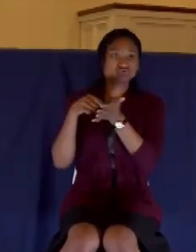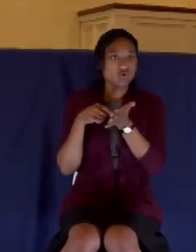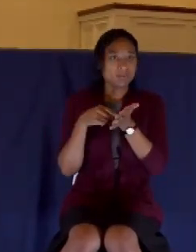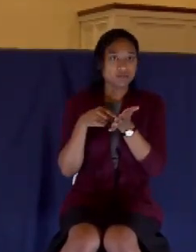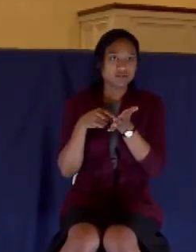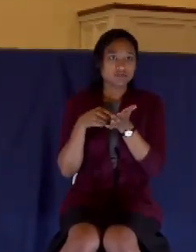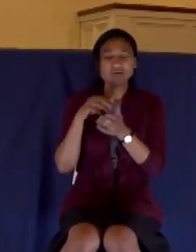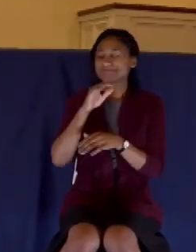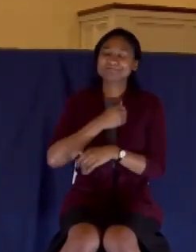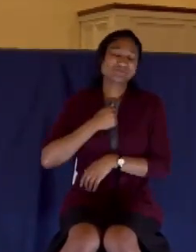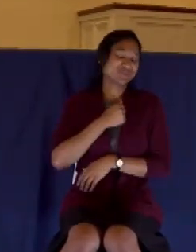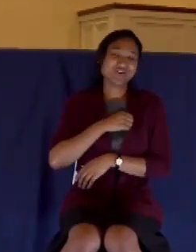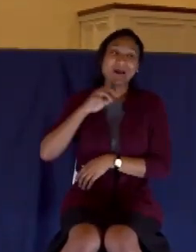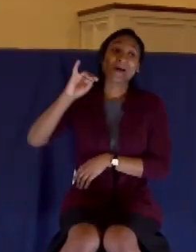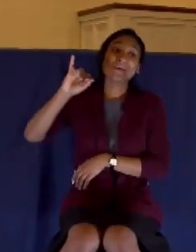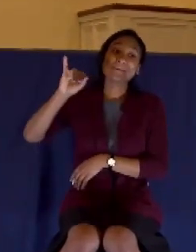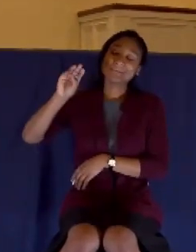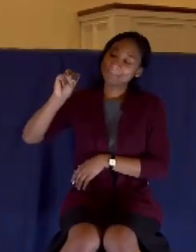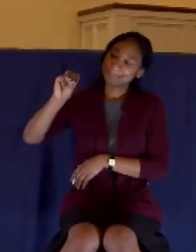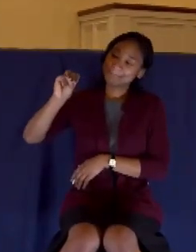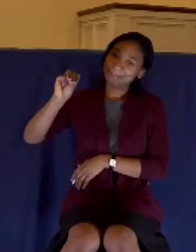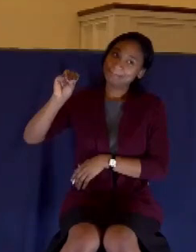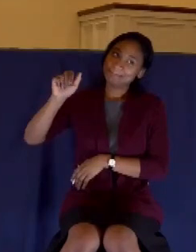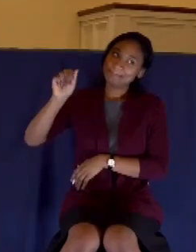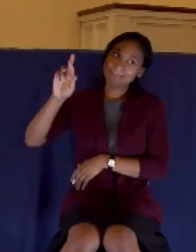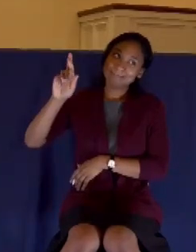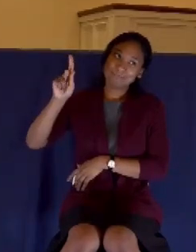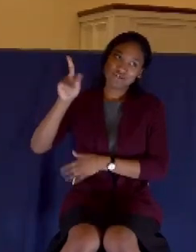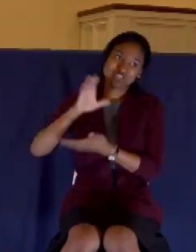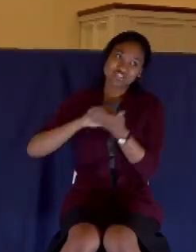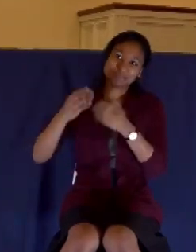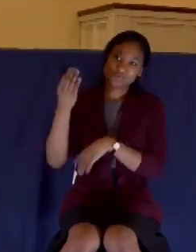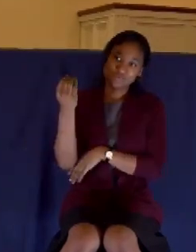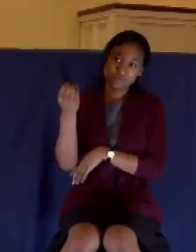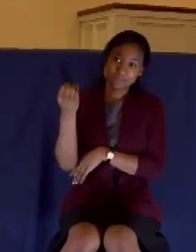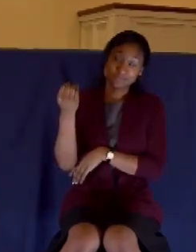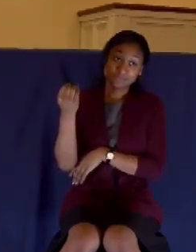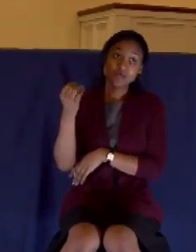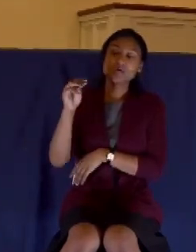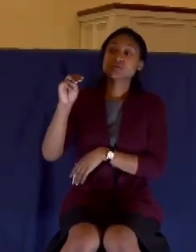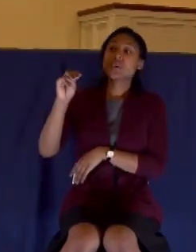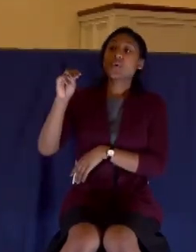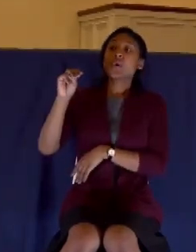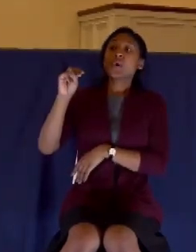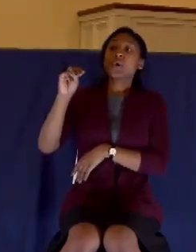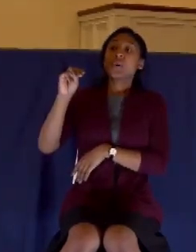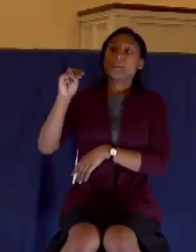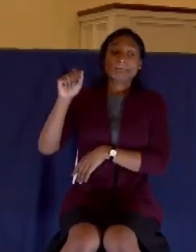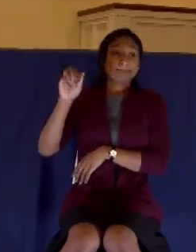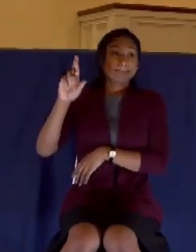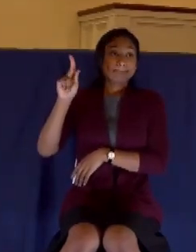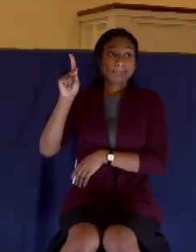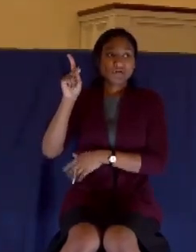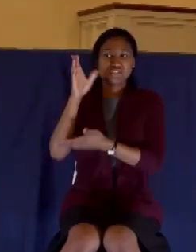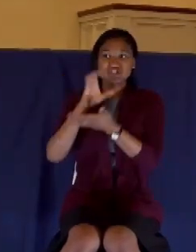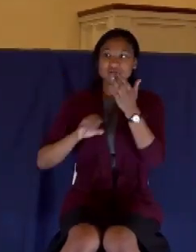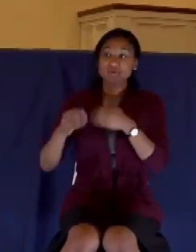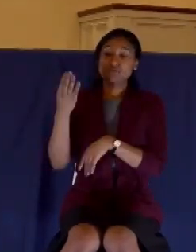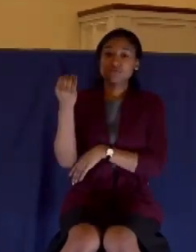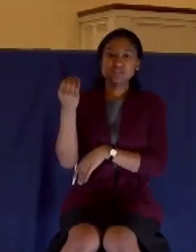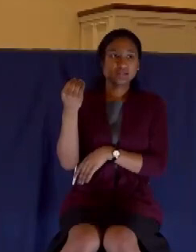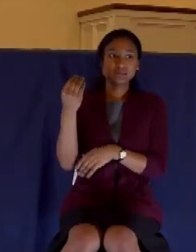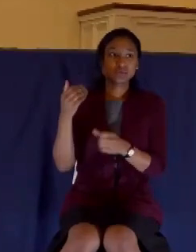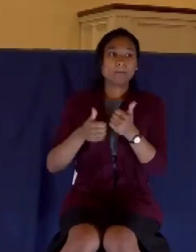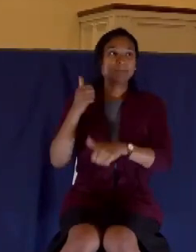Excuse me, Mark 14. Mark is the longest chapter in the gospel of Mark. And it focuses on what theologians